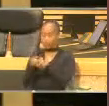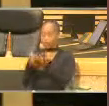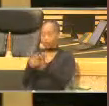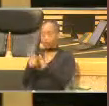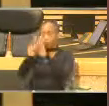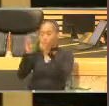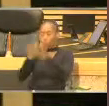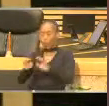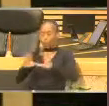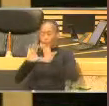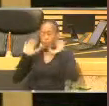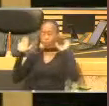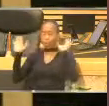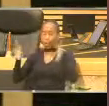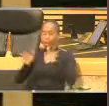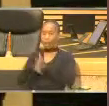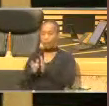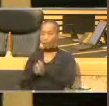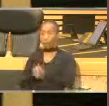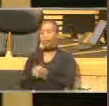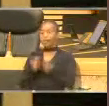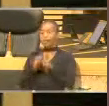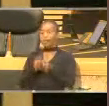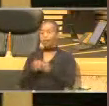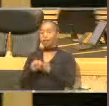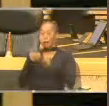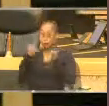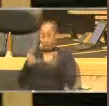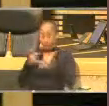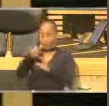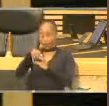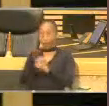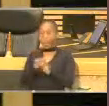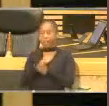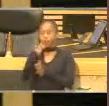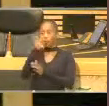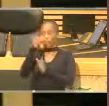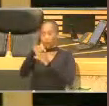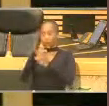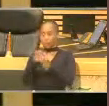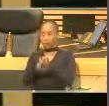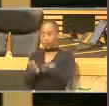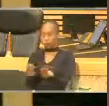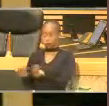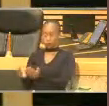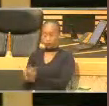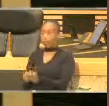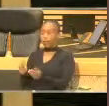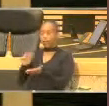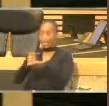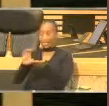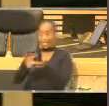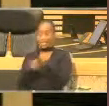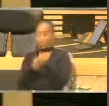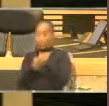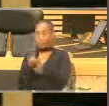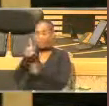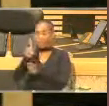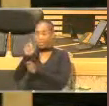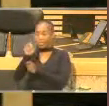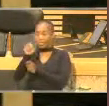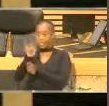-class services to the current and future industrial investors in the province. Through funding, through support from DTIC